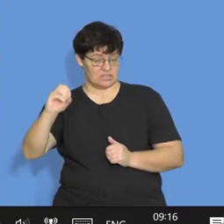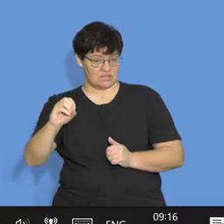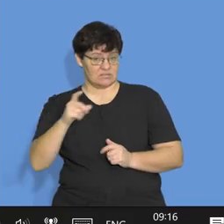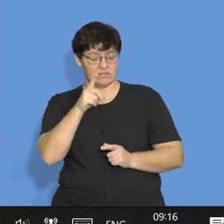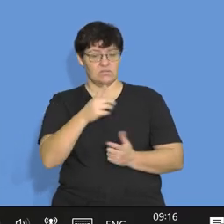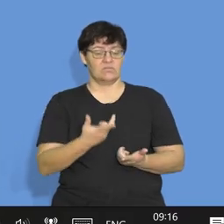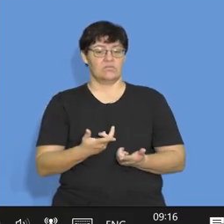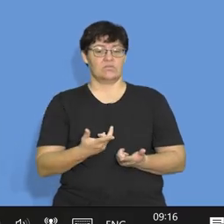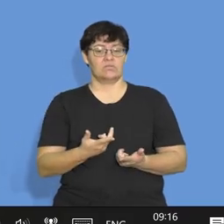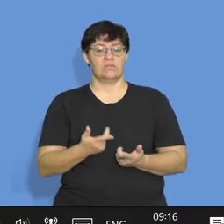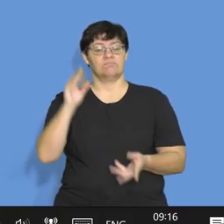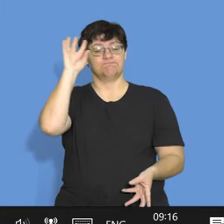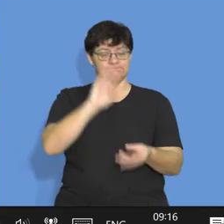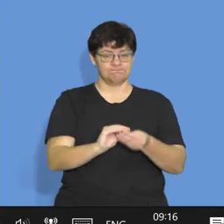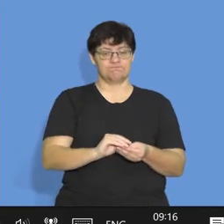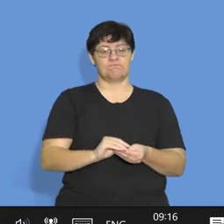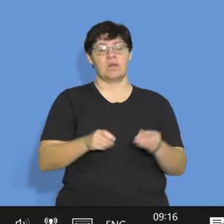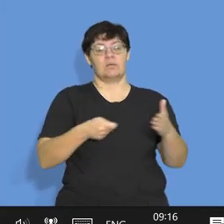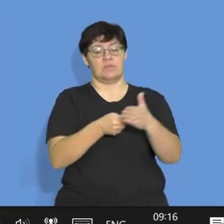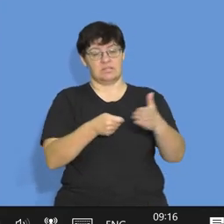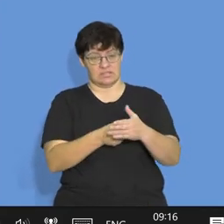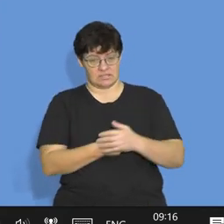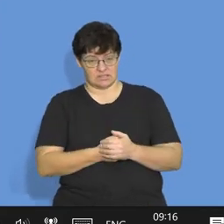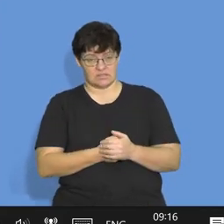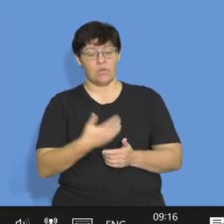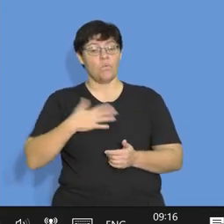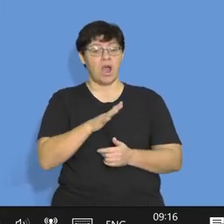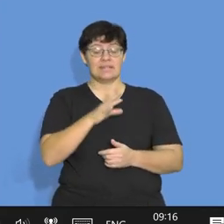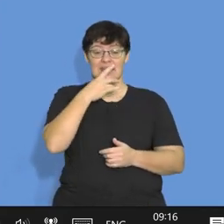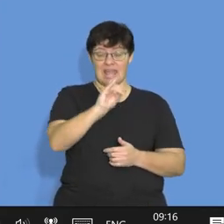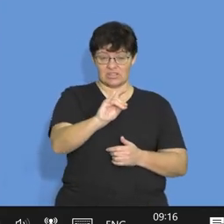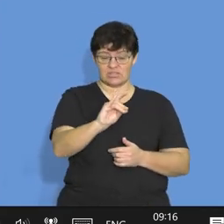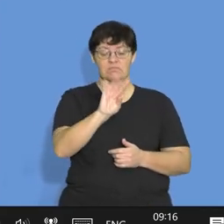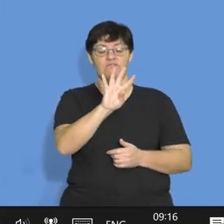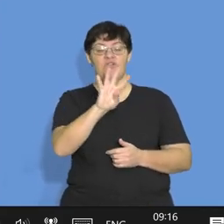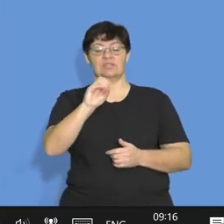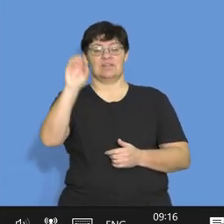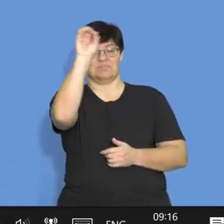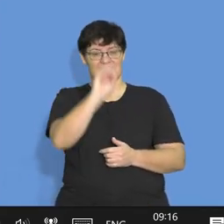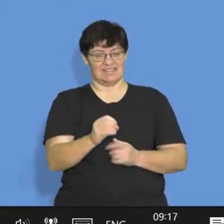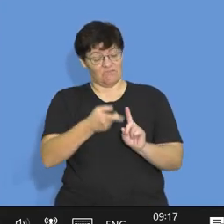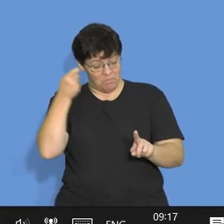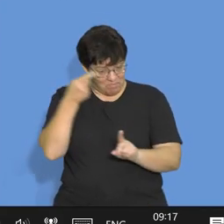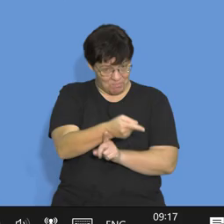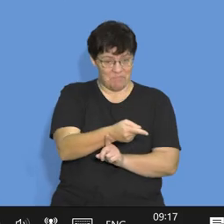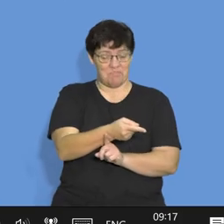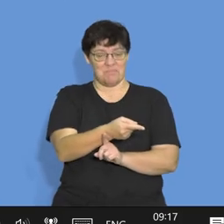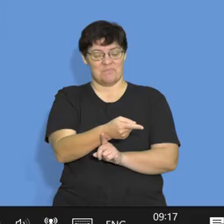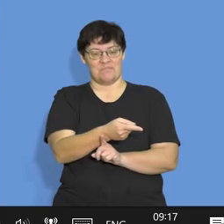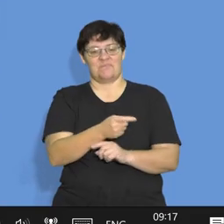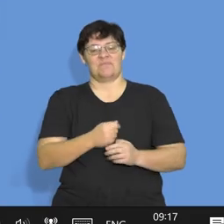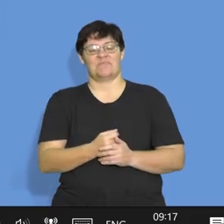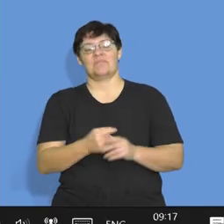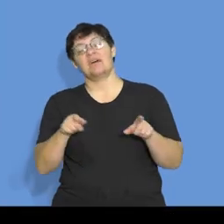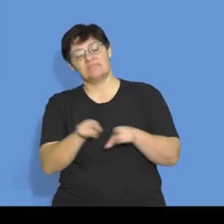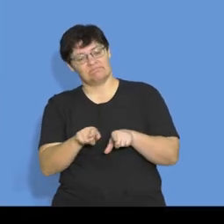total purchases. You want cash purchases, which is 40% of that figure. And there